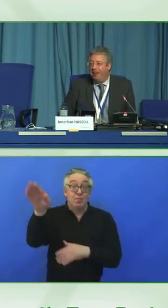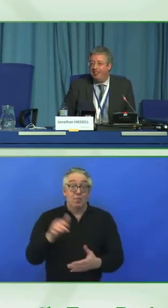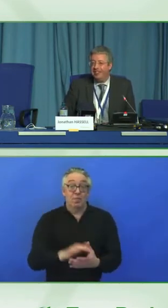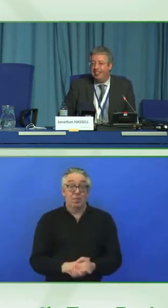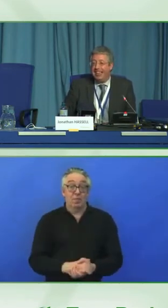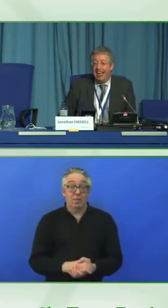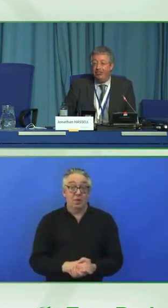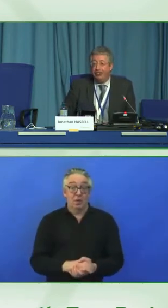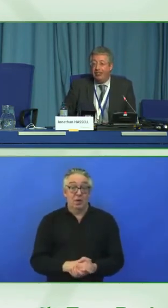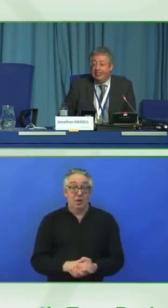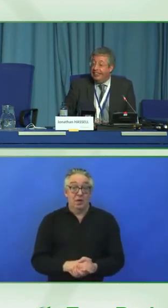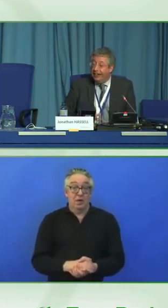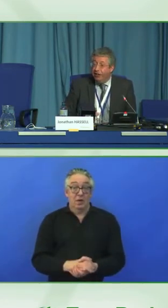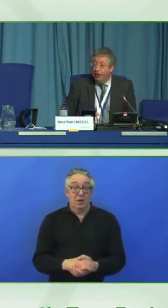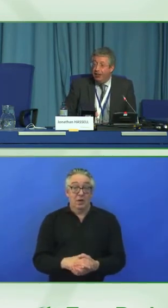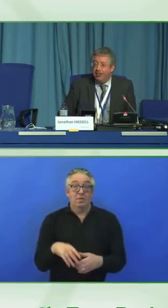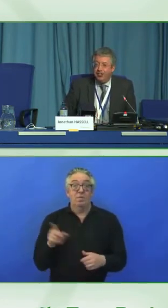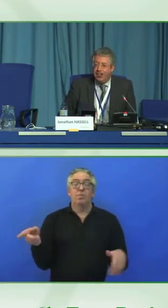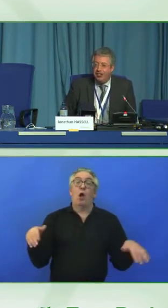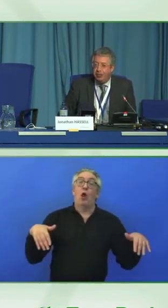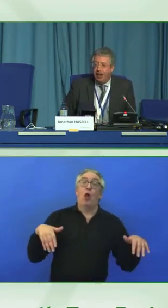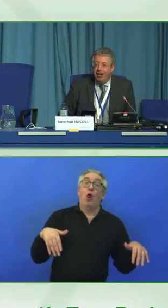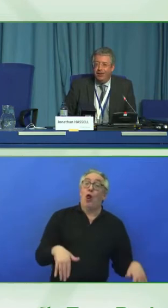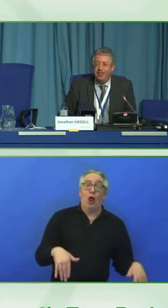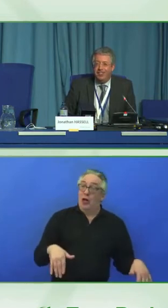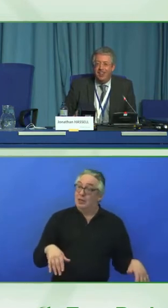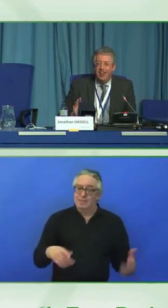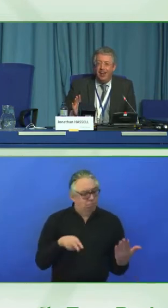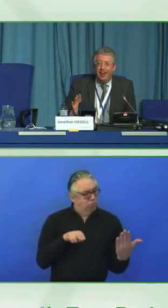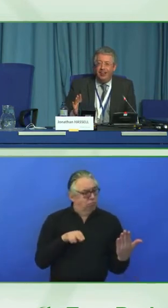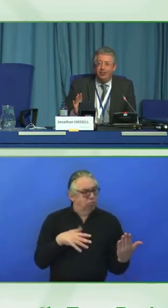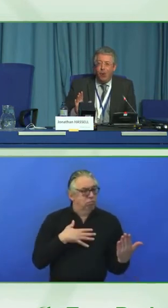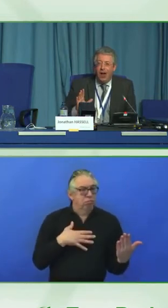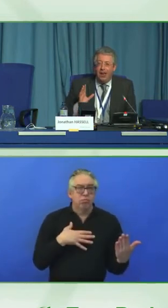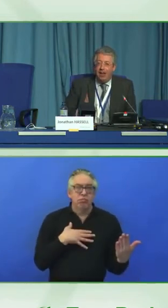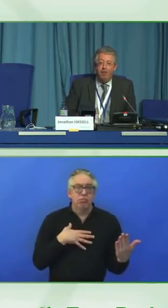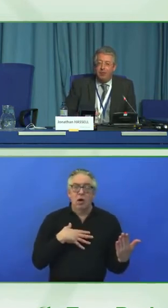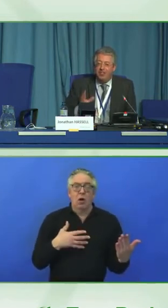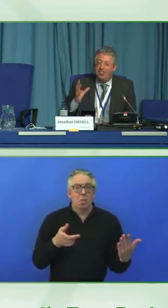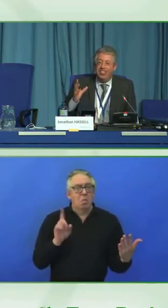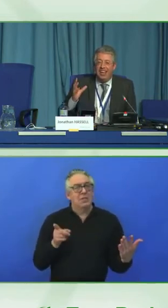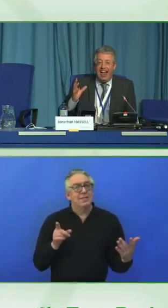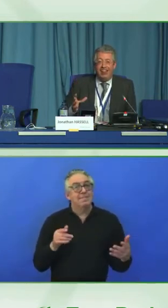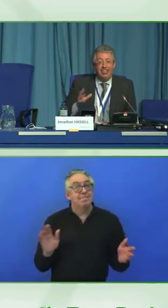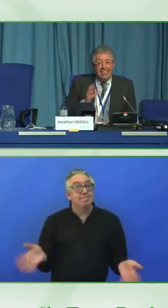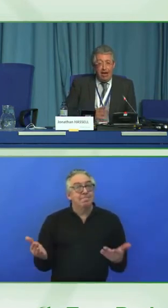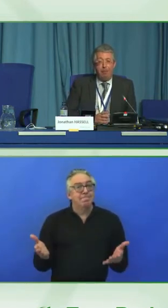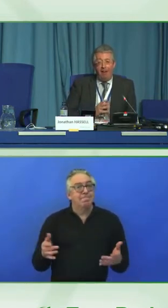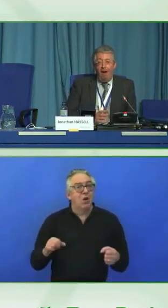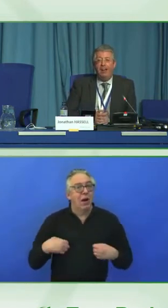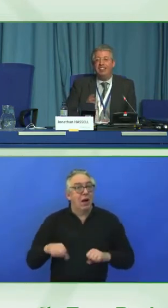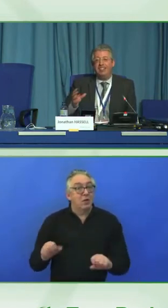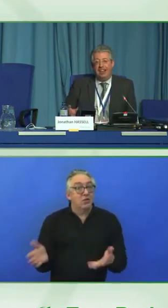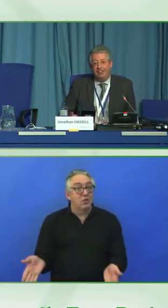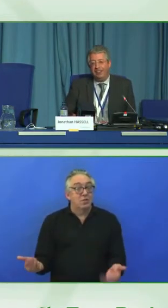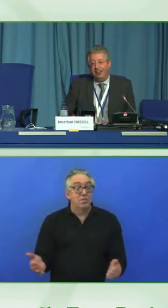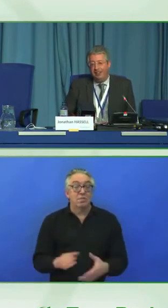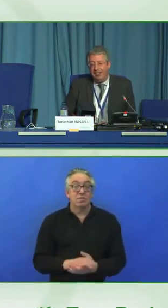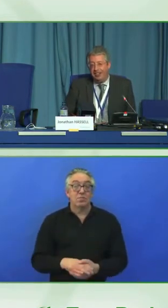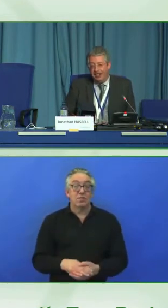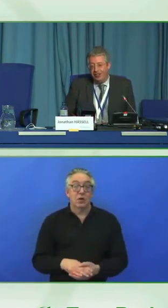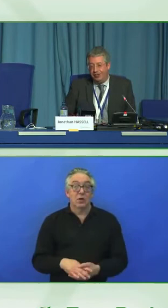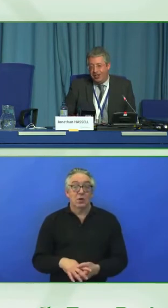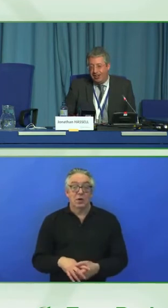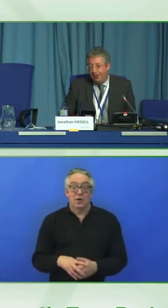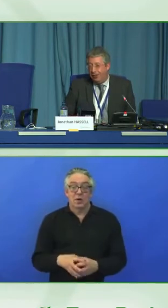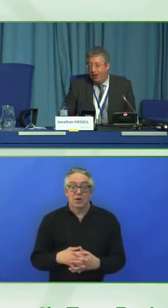from complacency to action. Another thing that's changing behaviors is where governments actually get behind standards